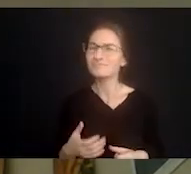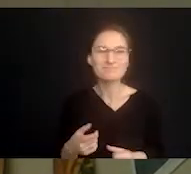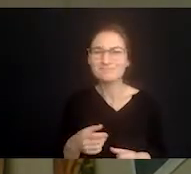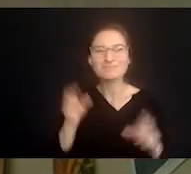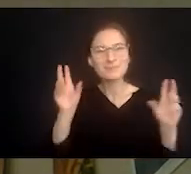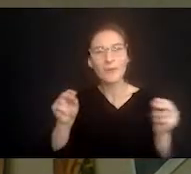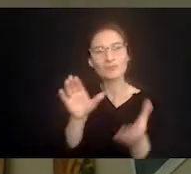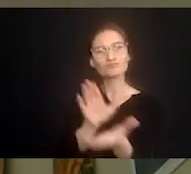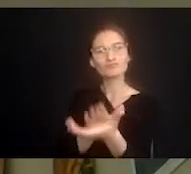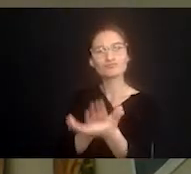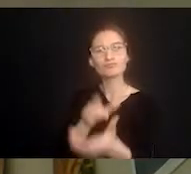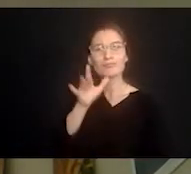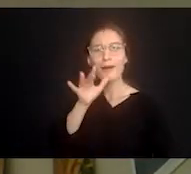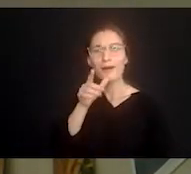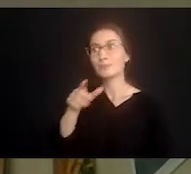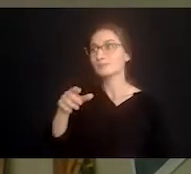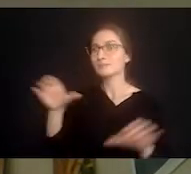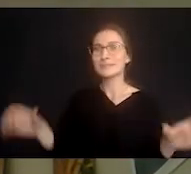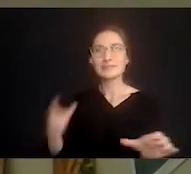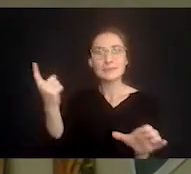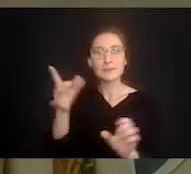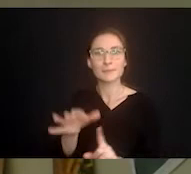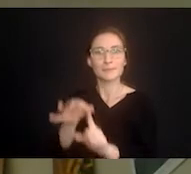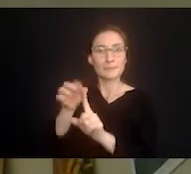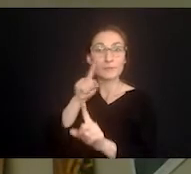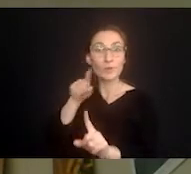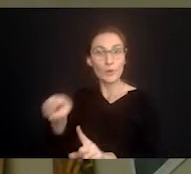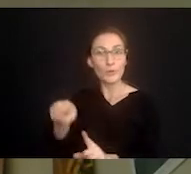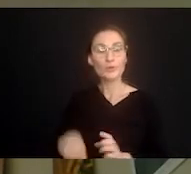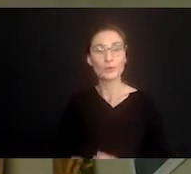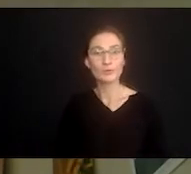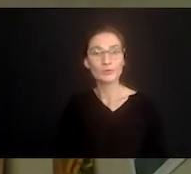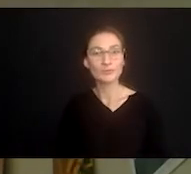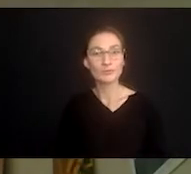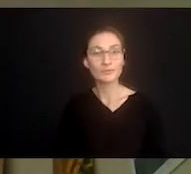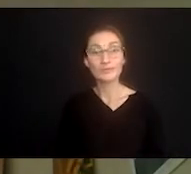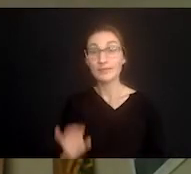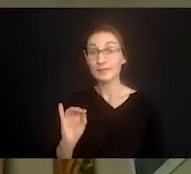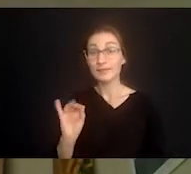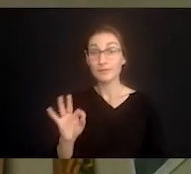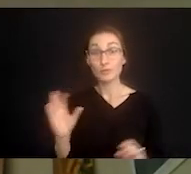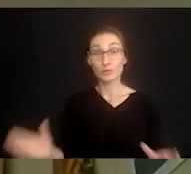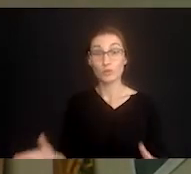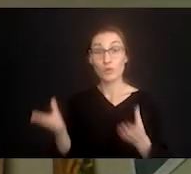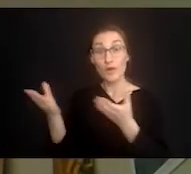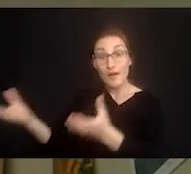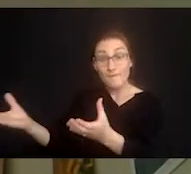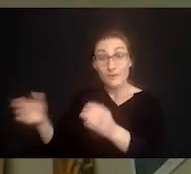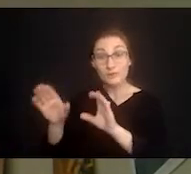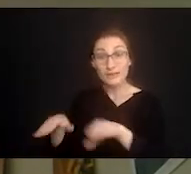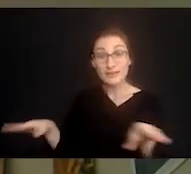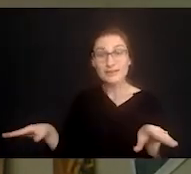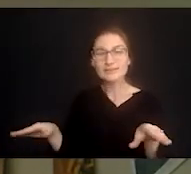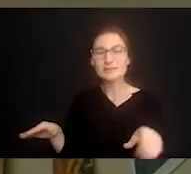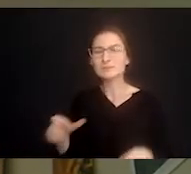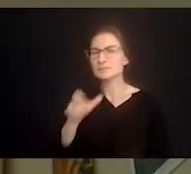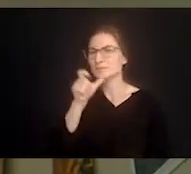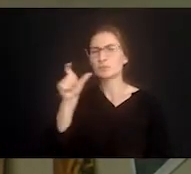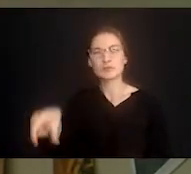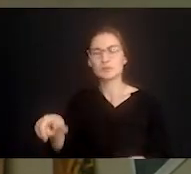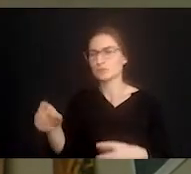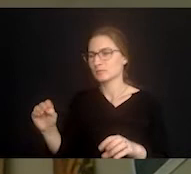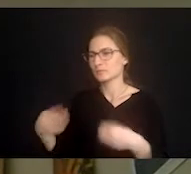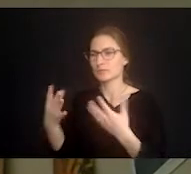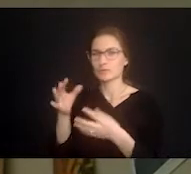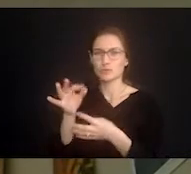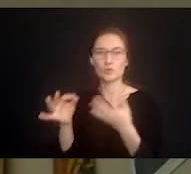to that mom who did something that was special for her um you know you don't have to when you're offering to the kids that you're going to go out for dinner tonight you don't